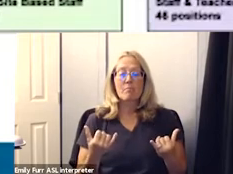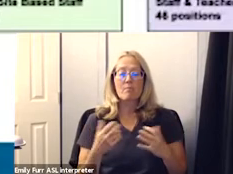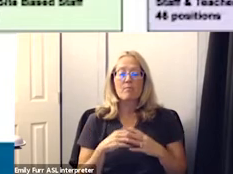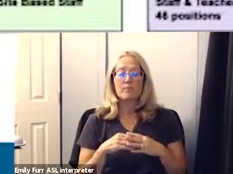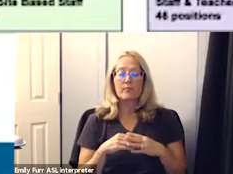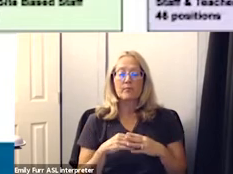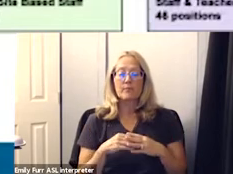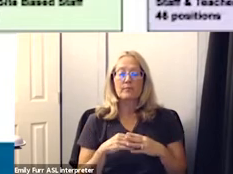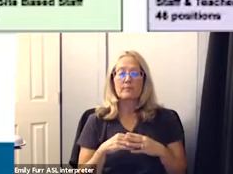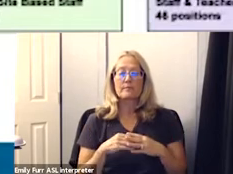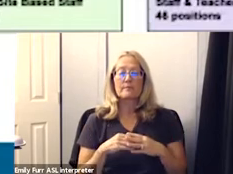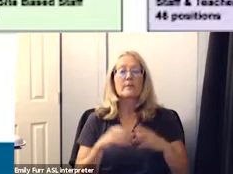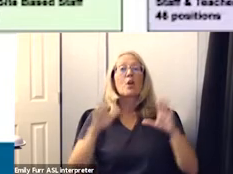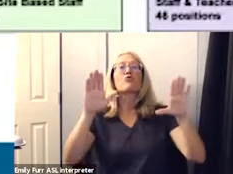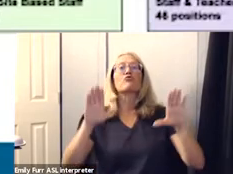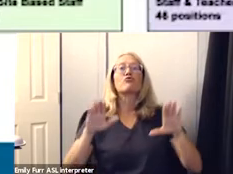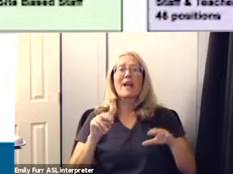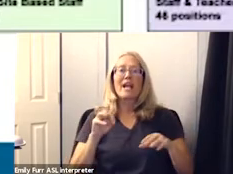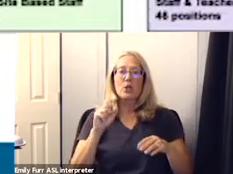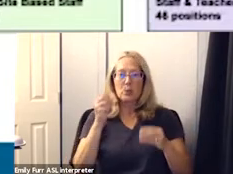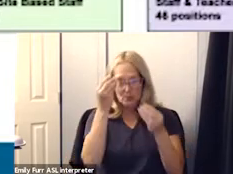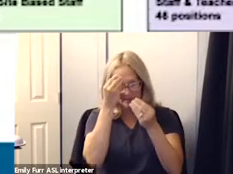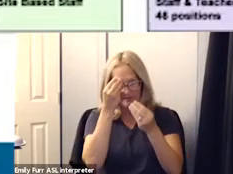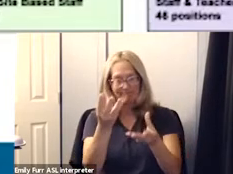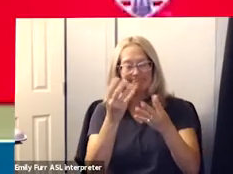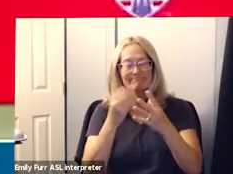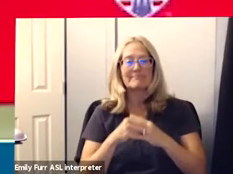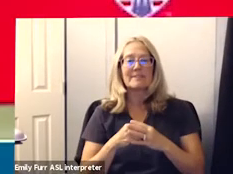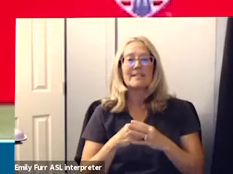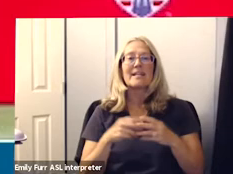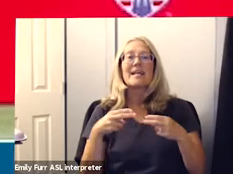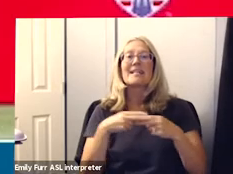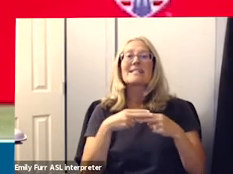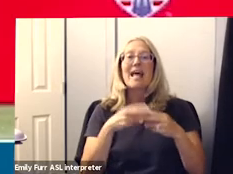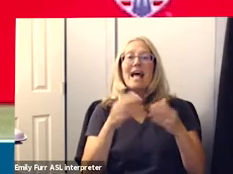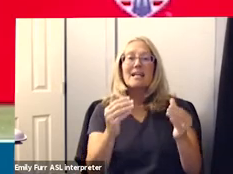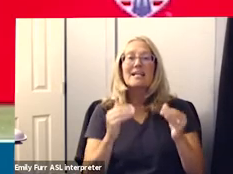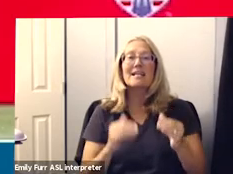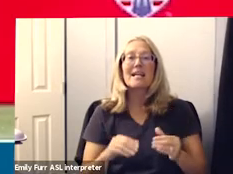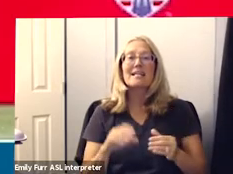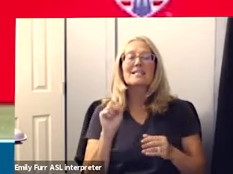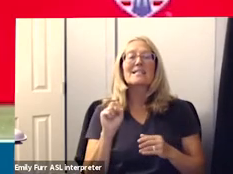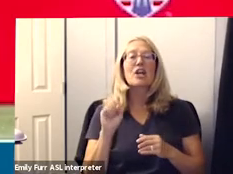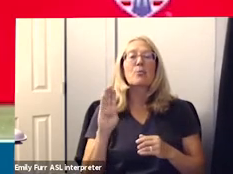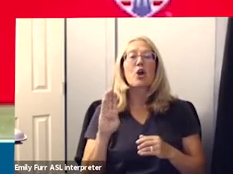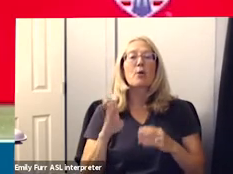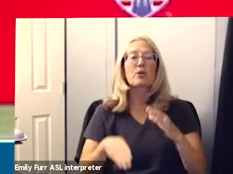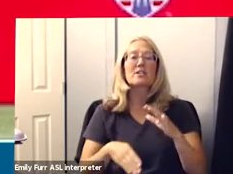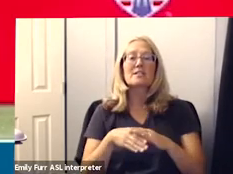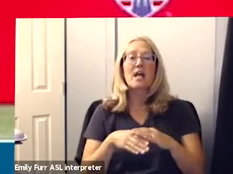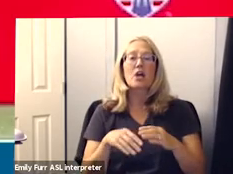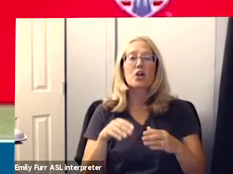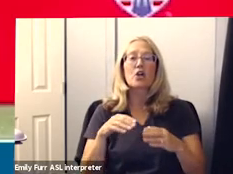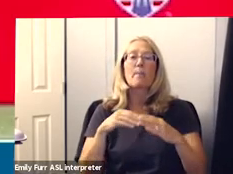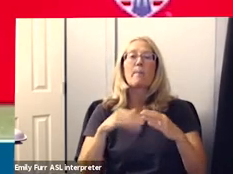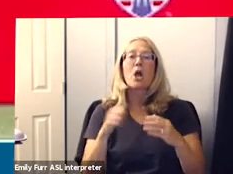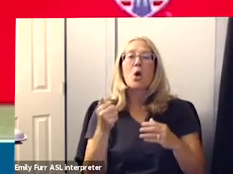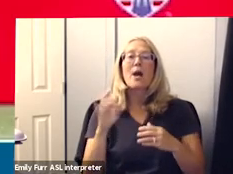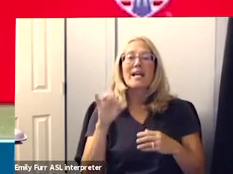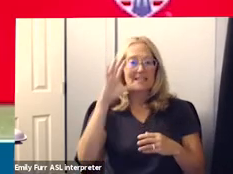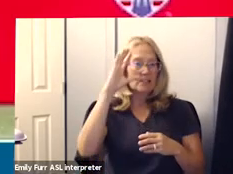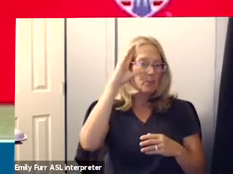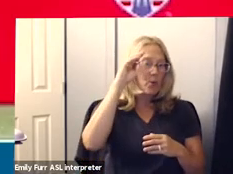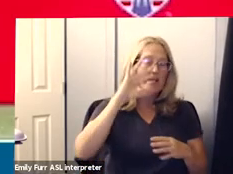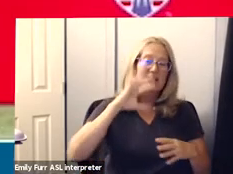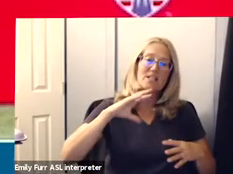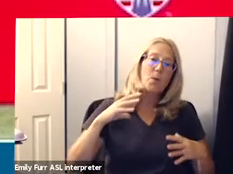great news our next slide our santa barbara soccer club under 18 boys won